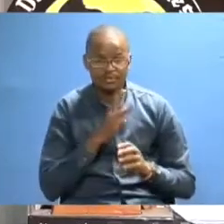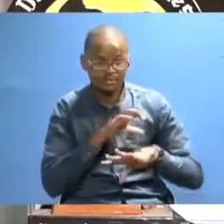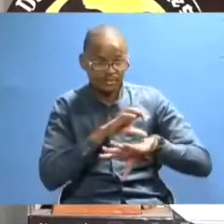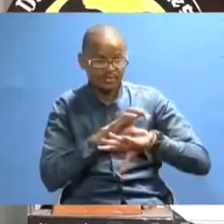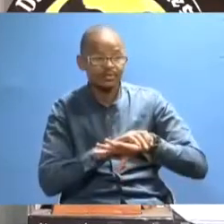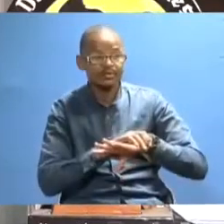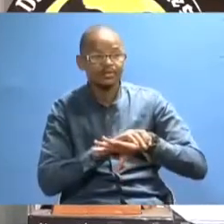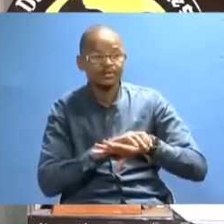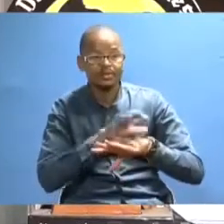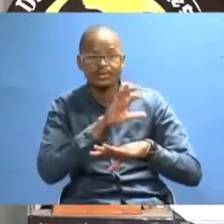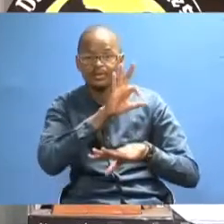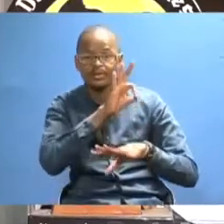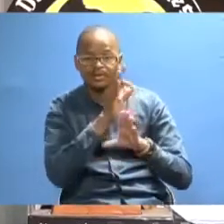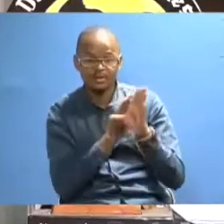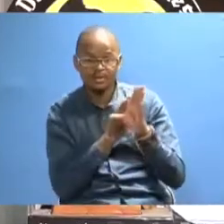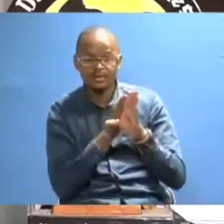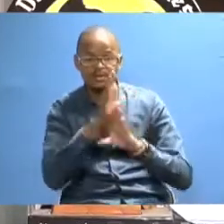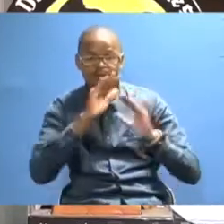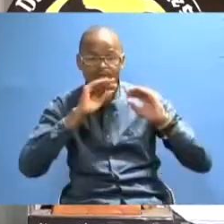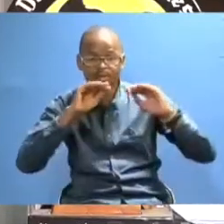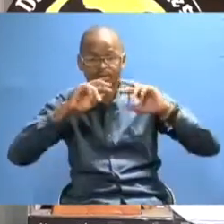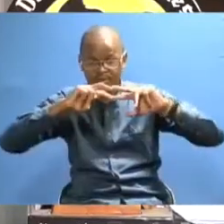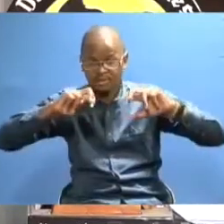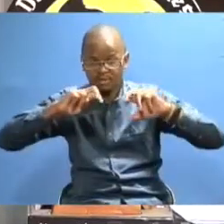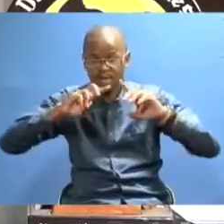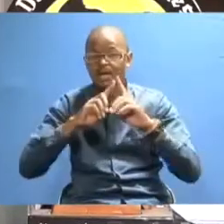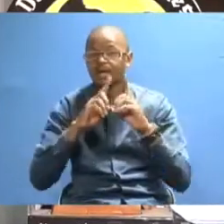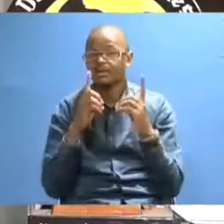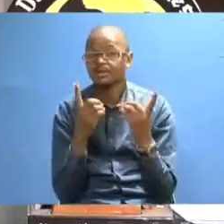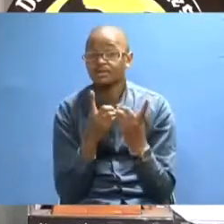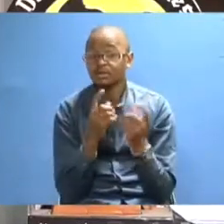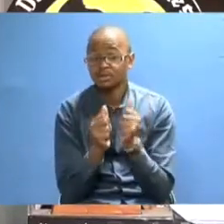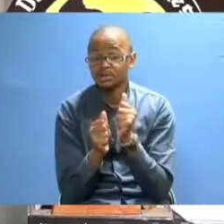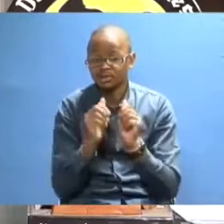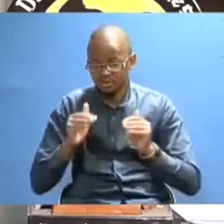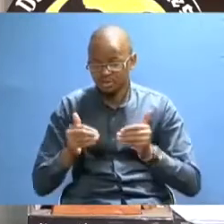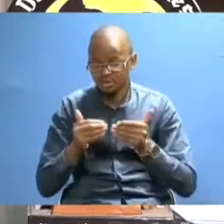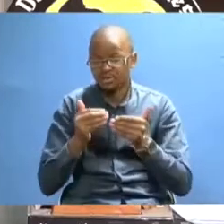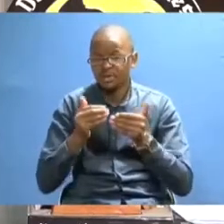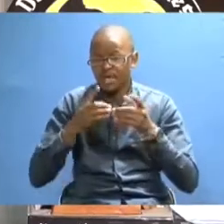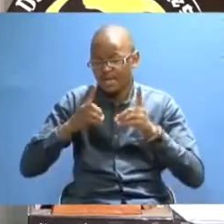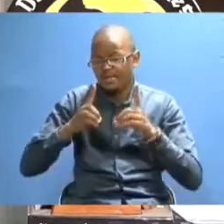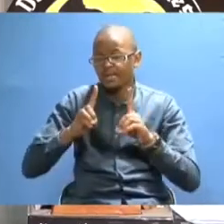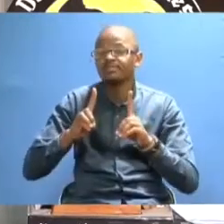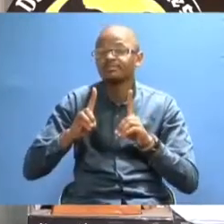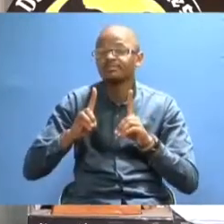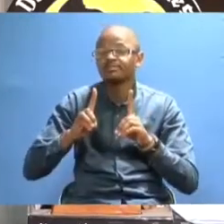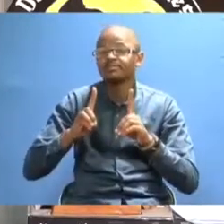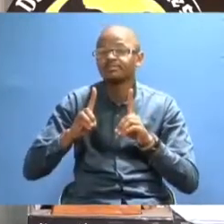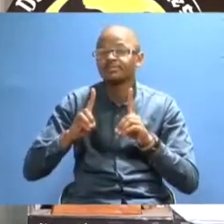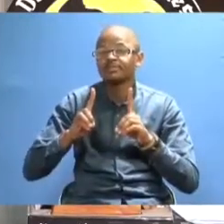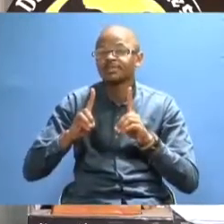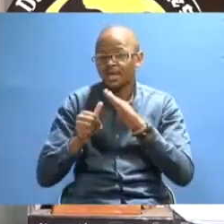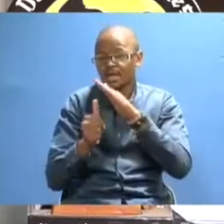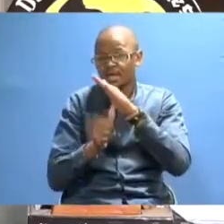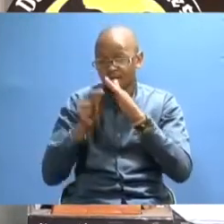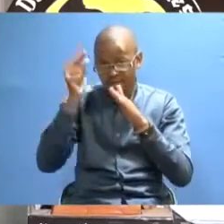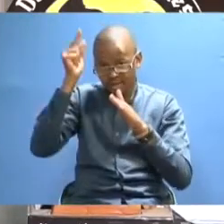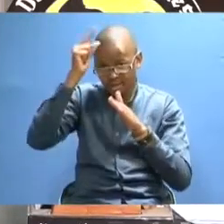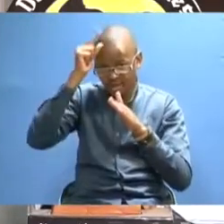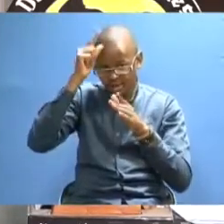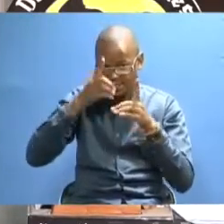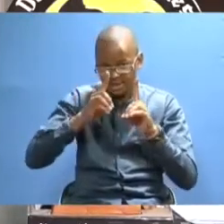We have got three main teaching and research departments which offer diplomas, undergraduate